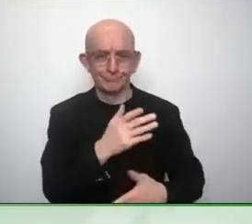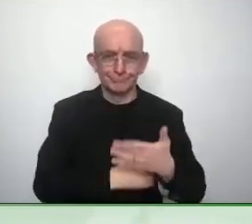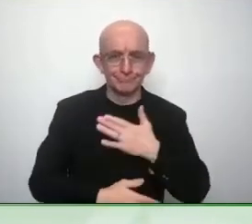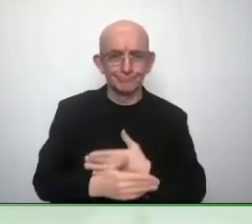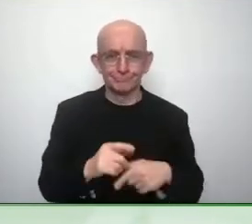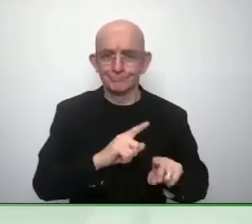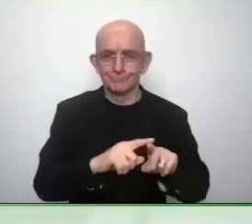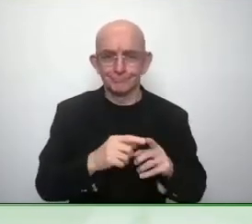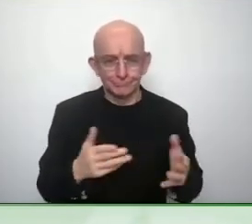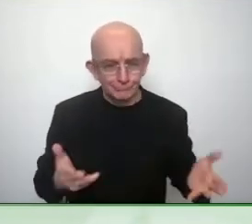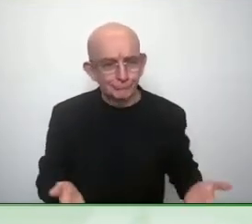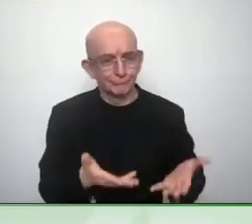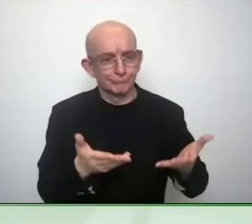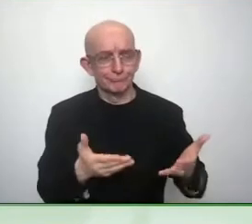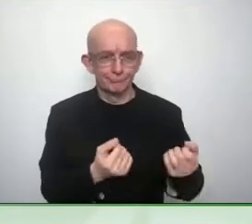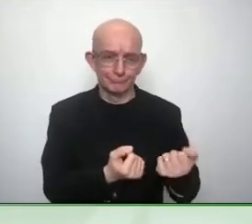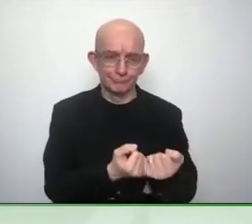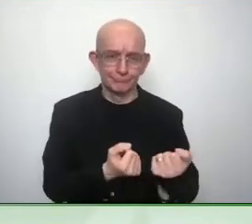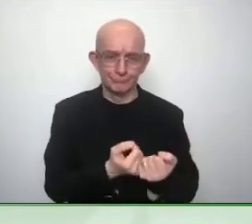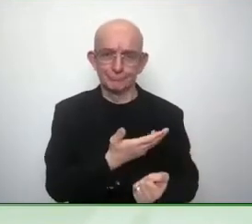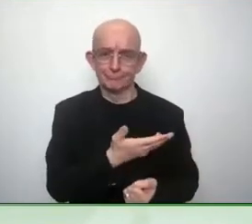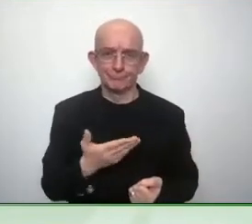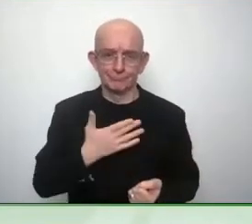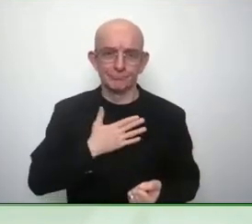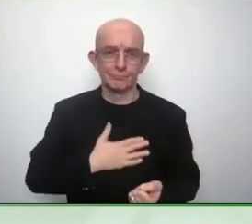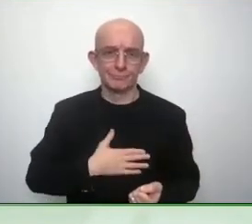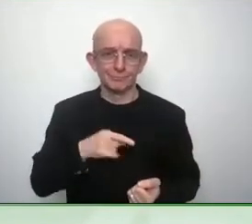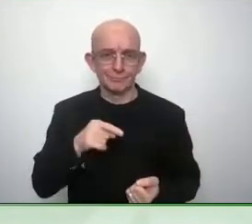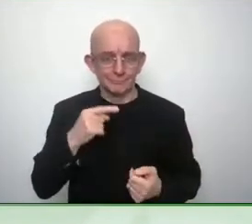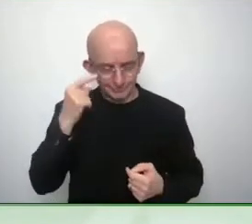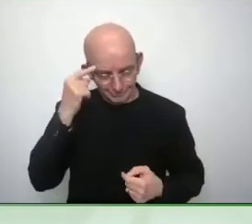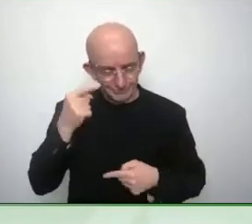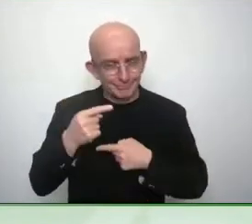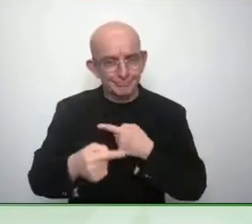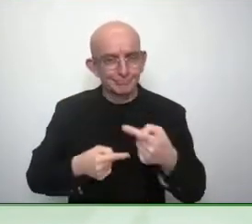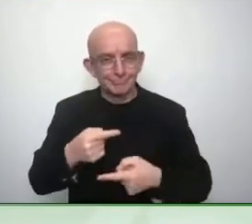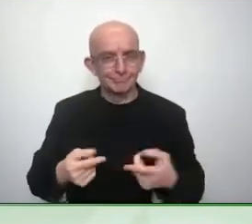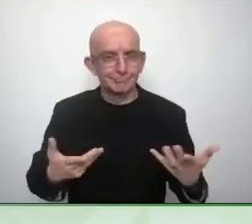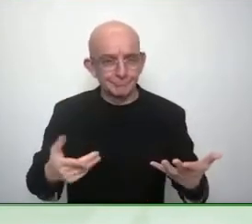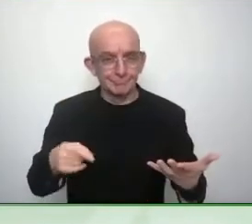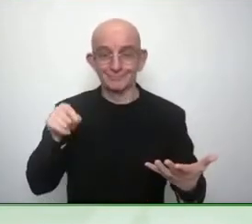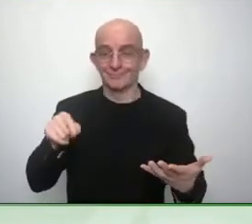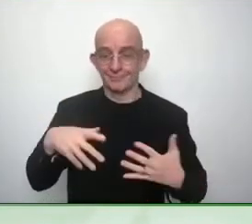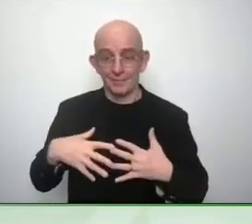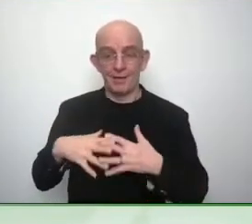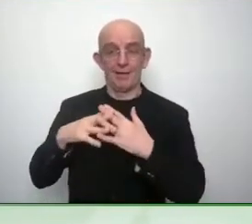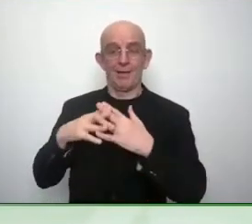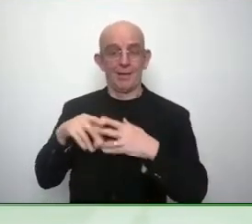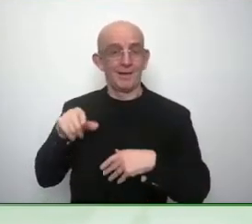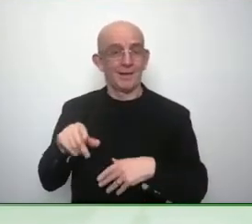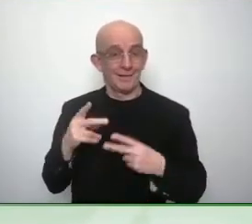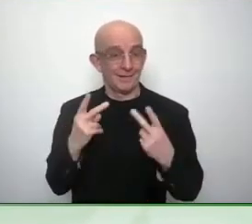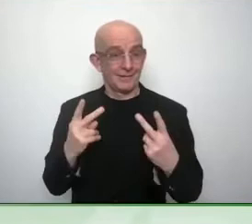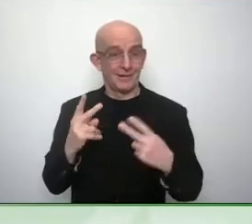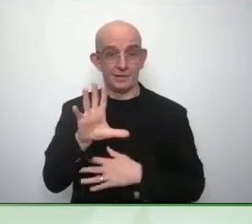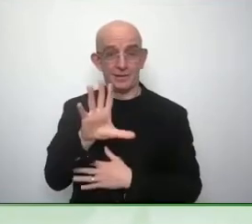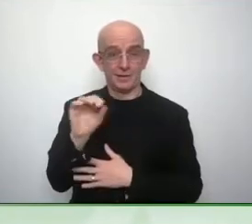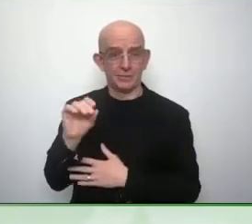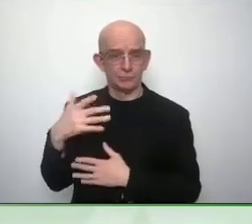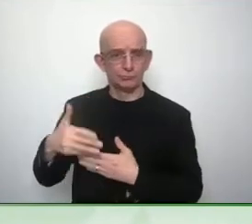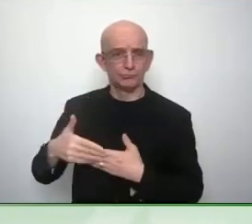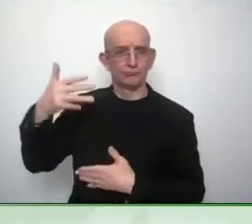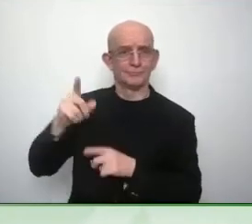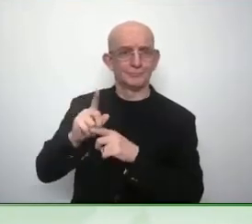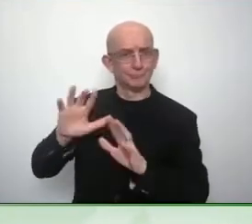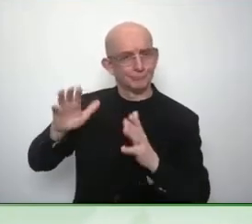strong we the 15 because everything that's being done to bring us together I think we should all support I think we should all get behind